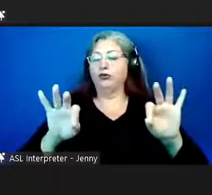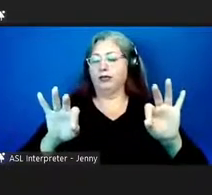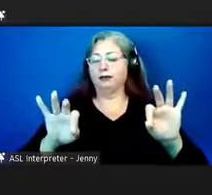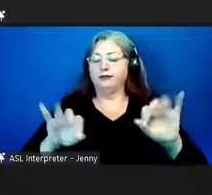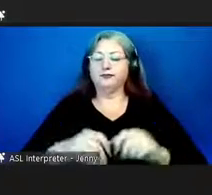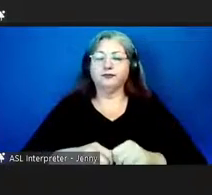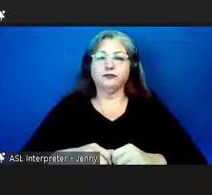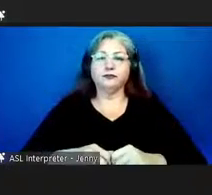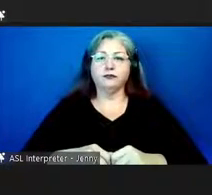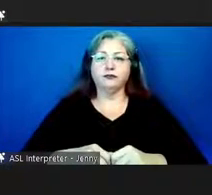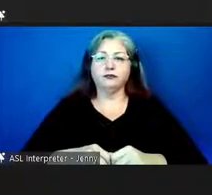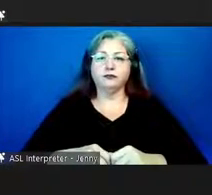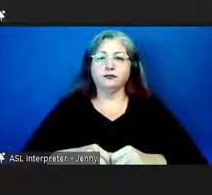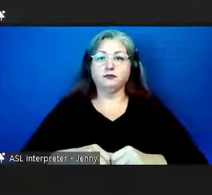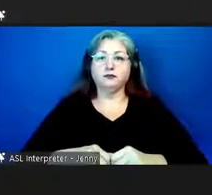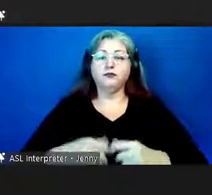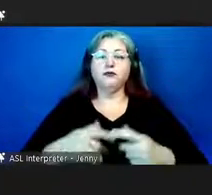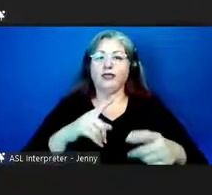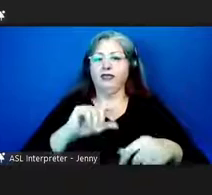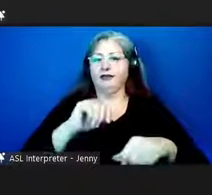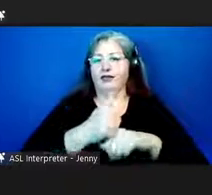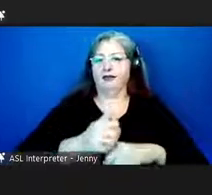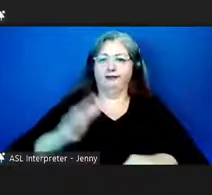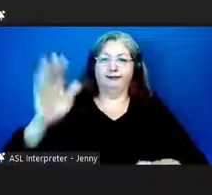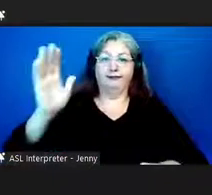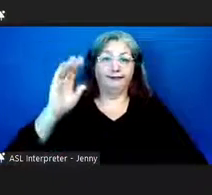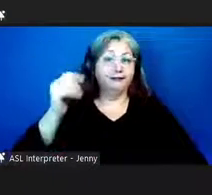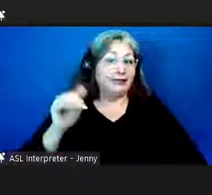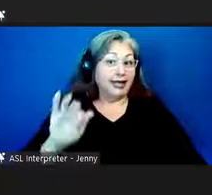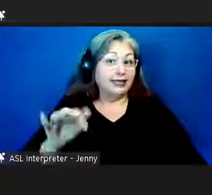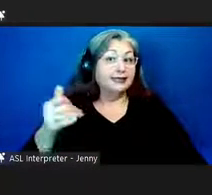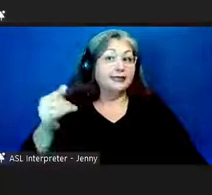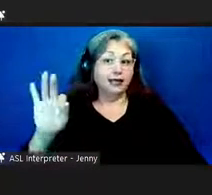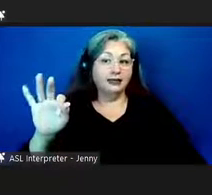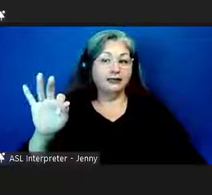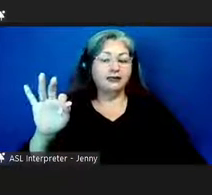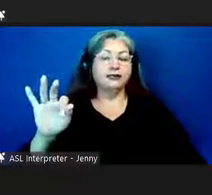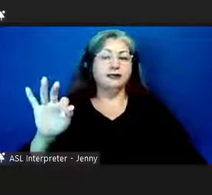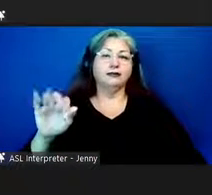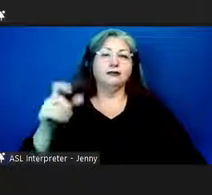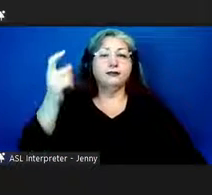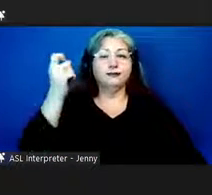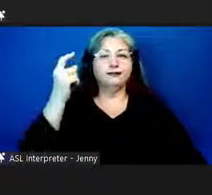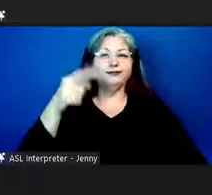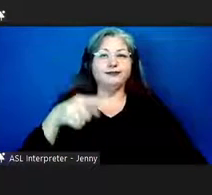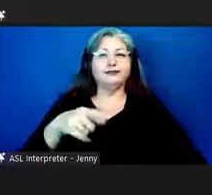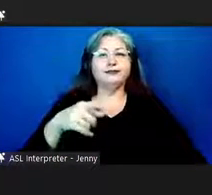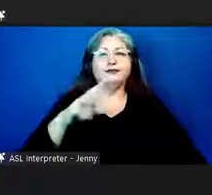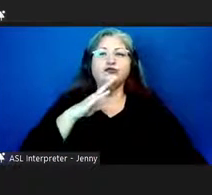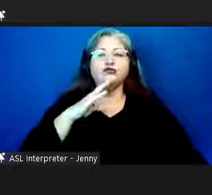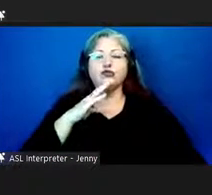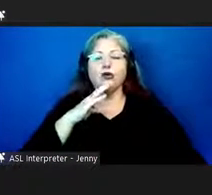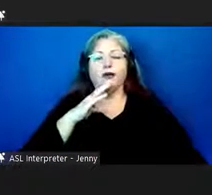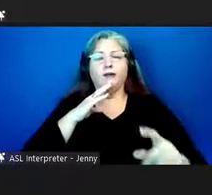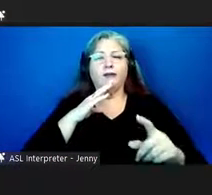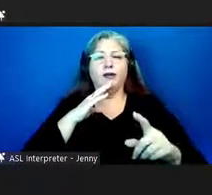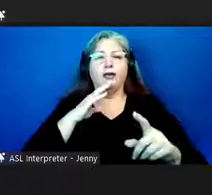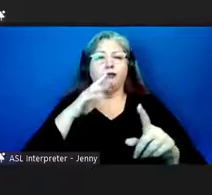so that was established in 1919. now we're talking a little bit about an institutional